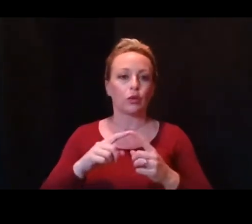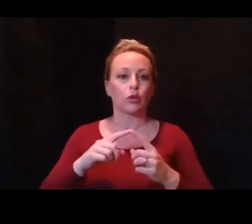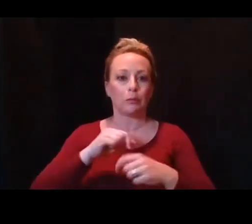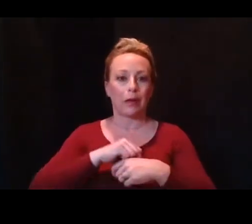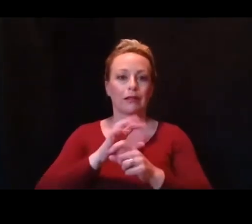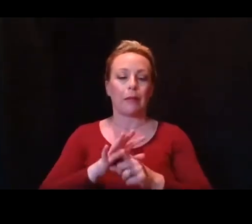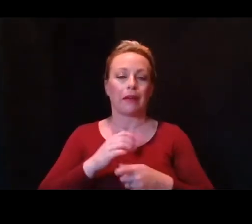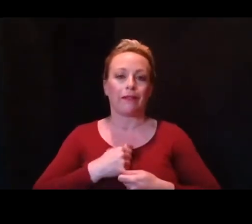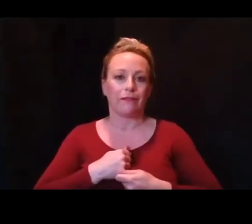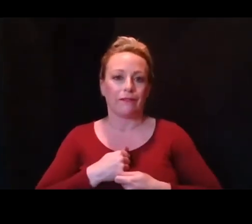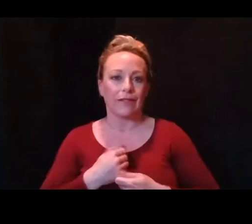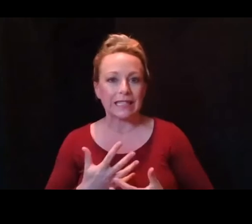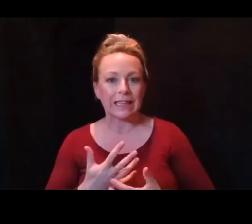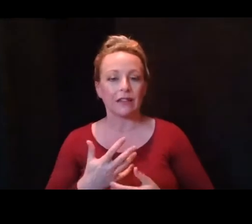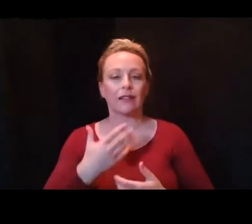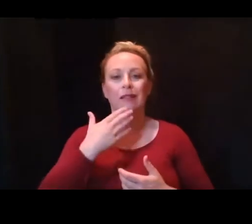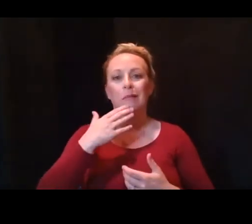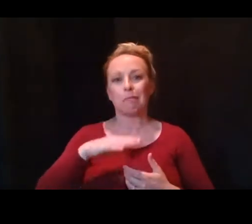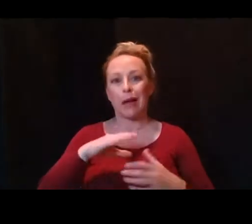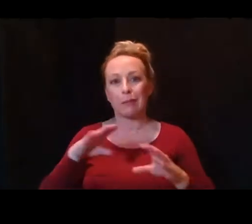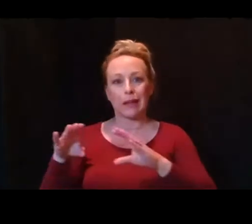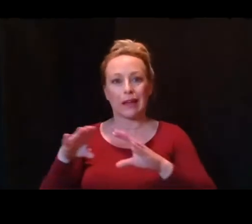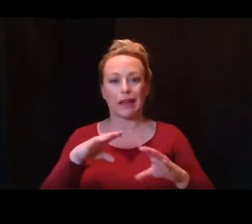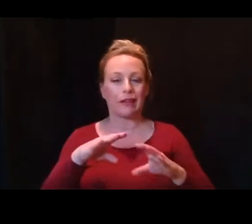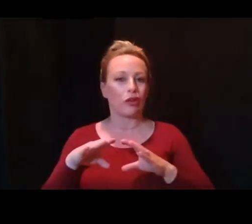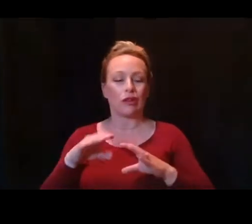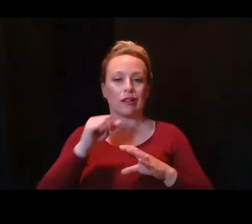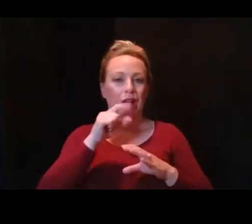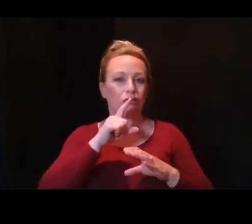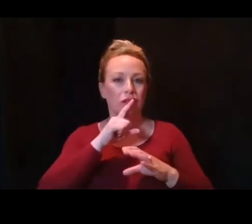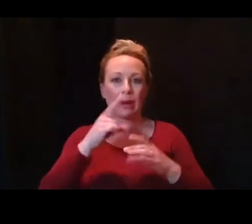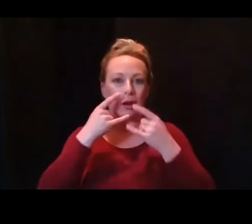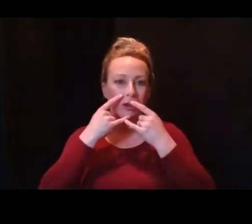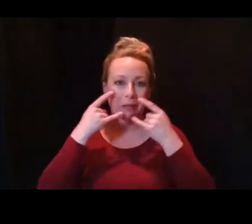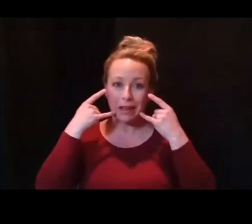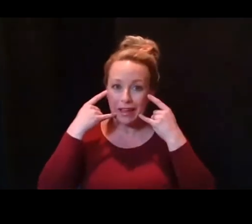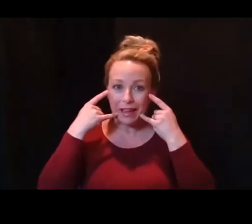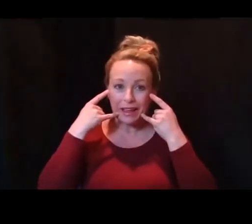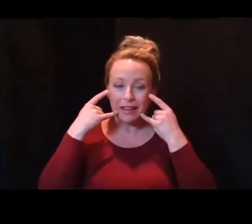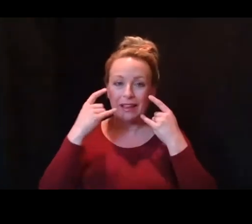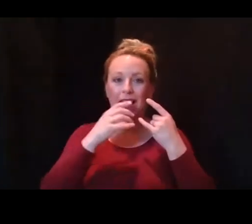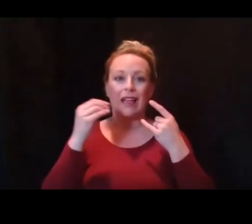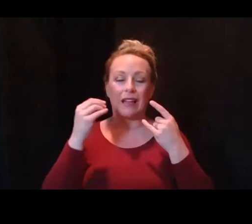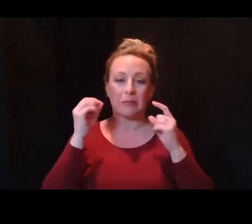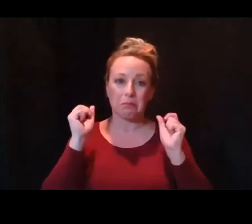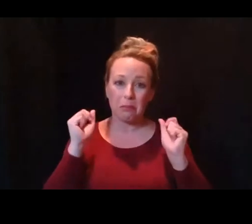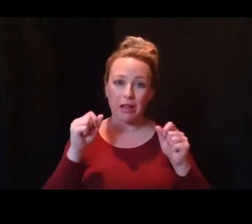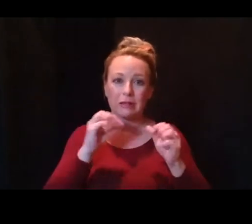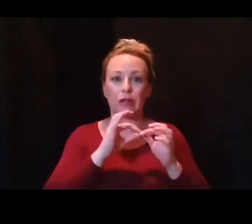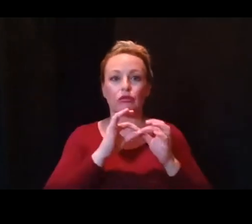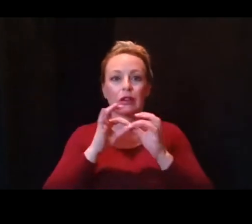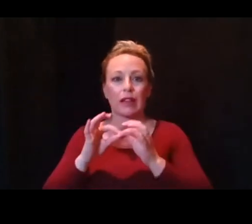bad behavior, lack of masking, perhaps related to the